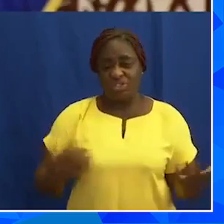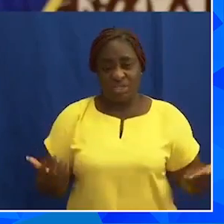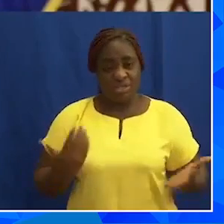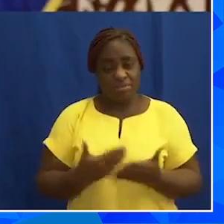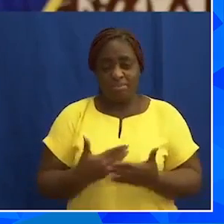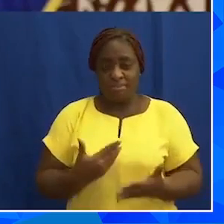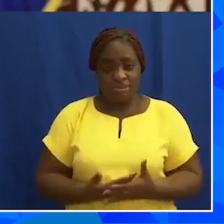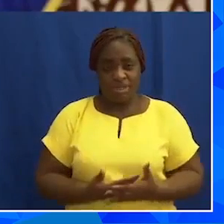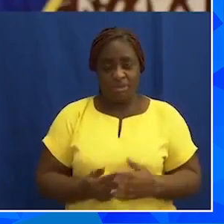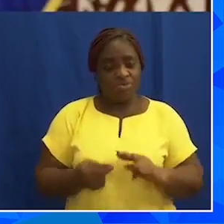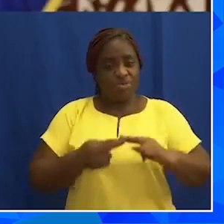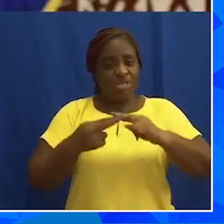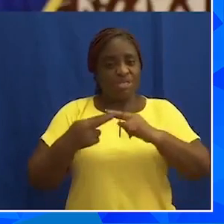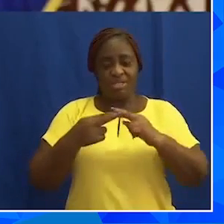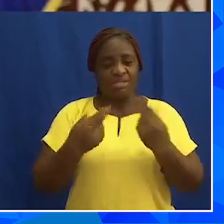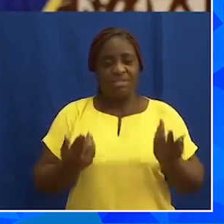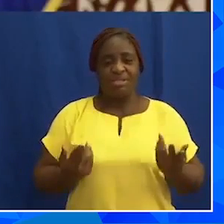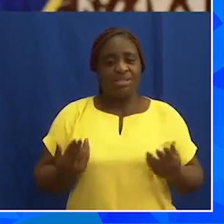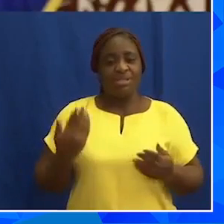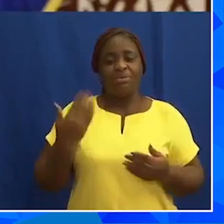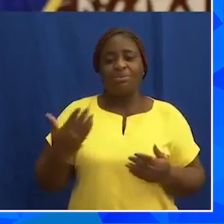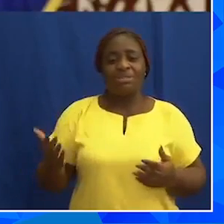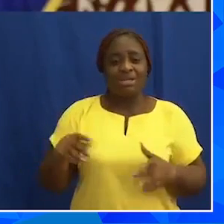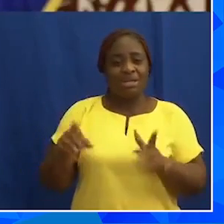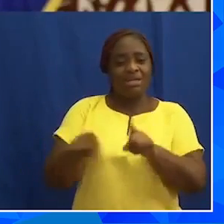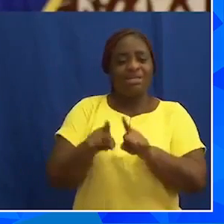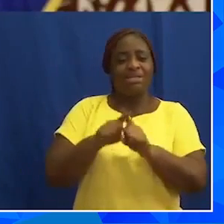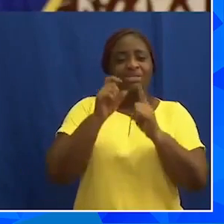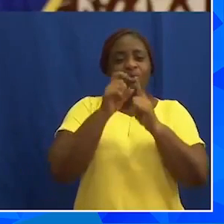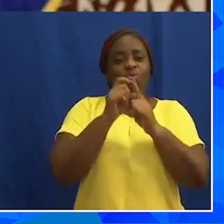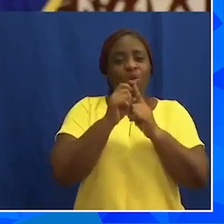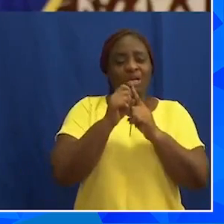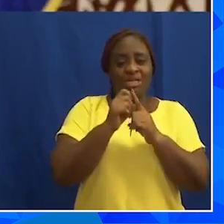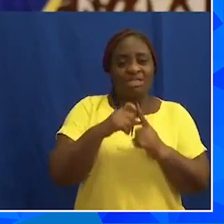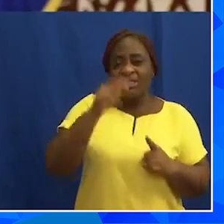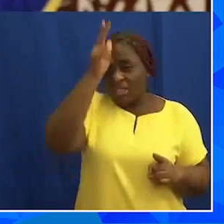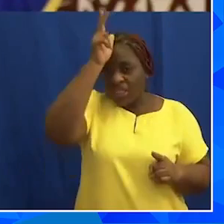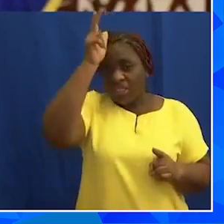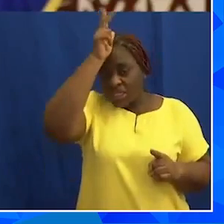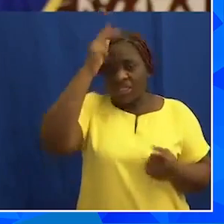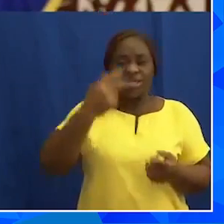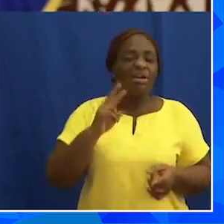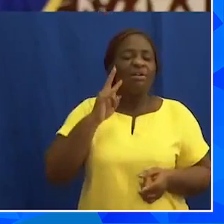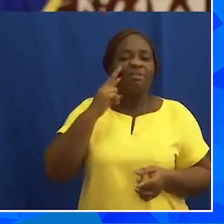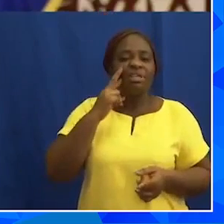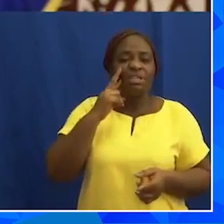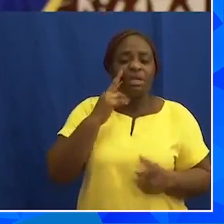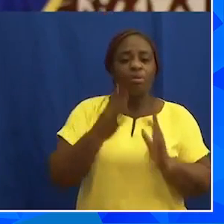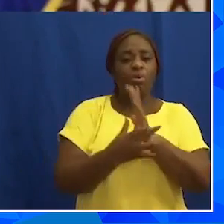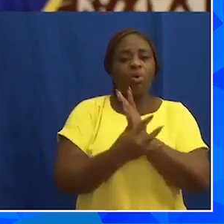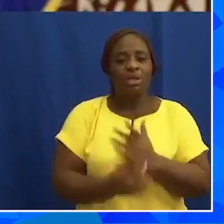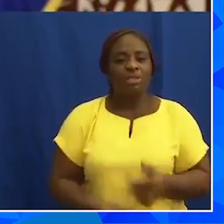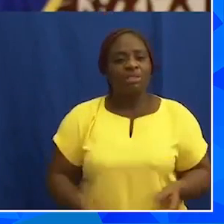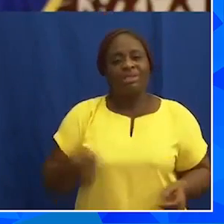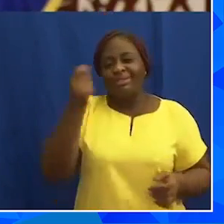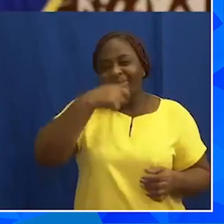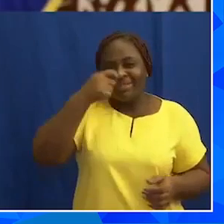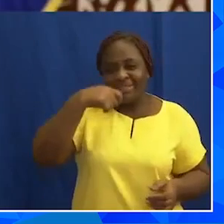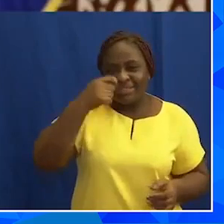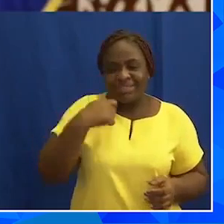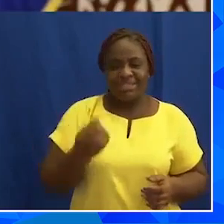in relation to imports of products such as rice, poultry, vegetable oil, toothpicks,